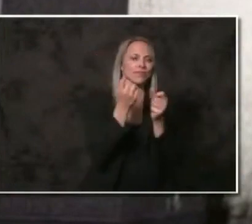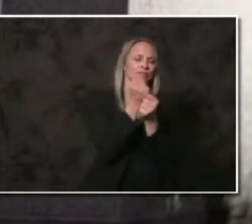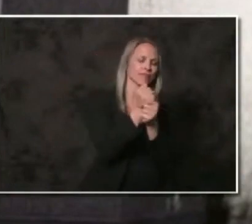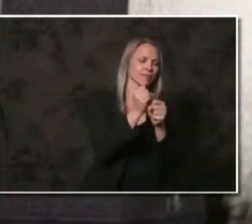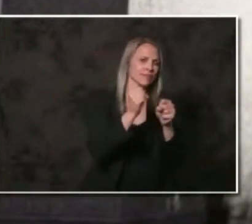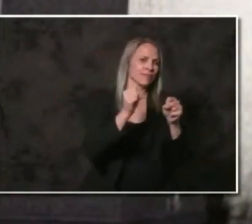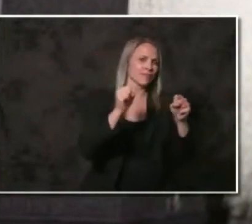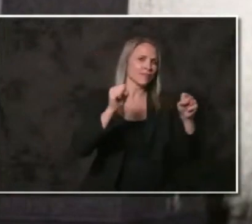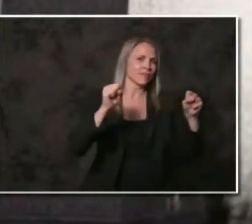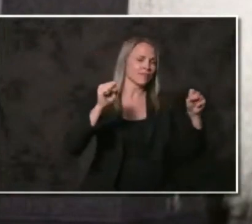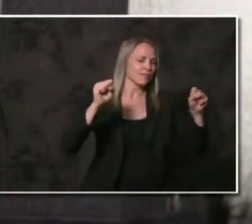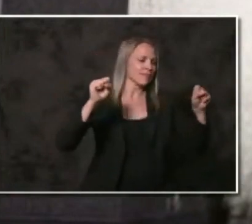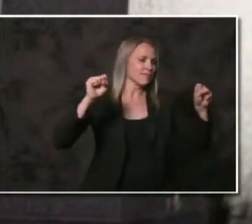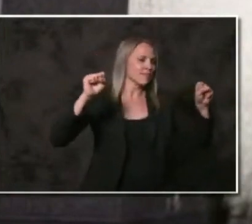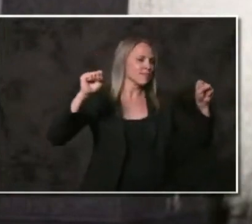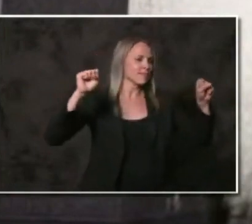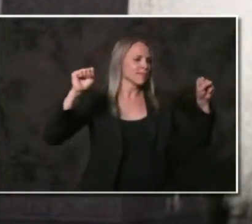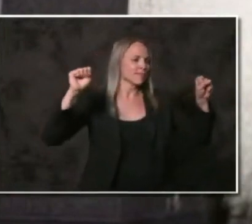free